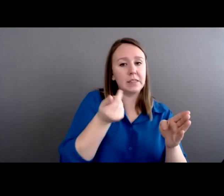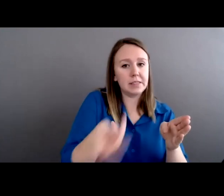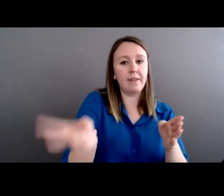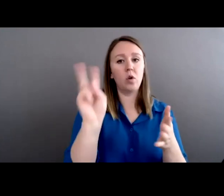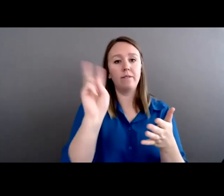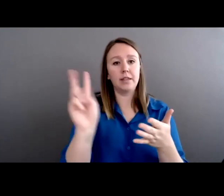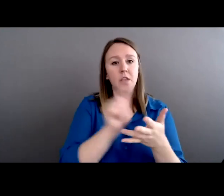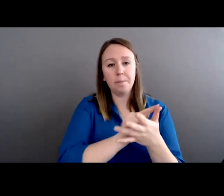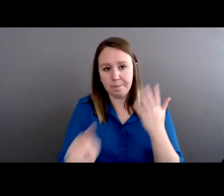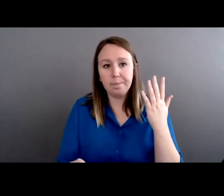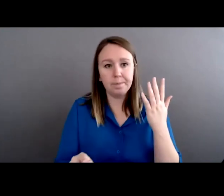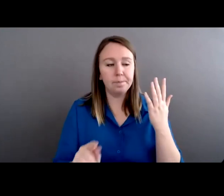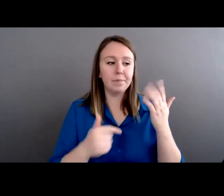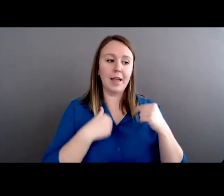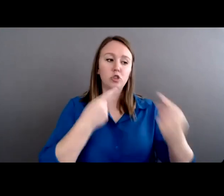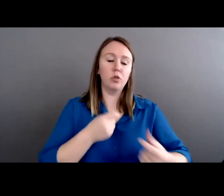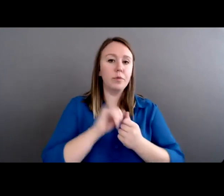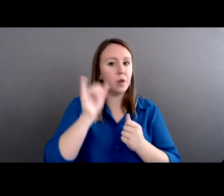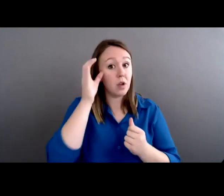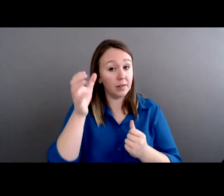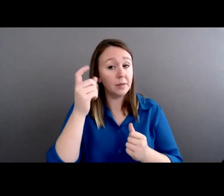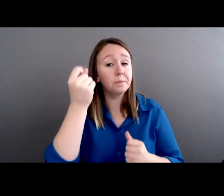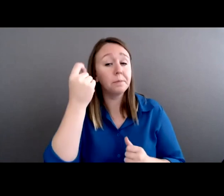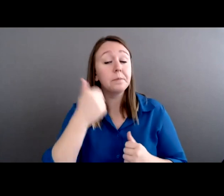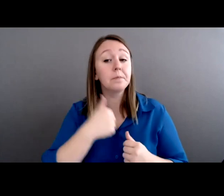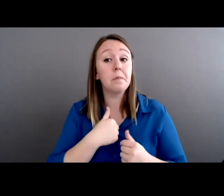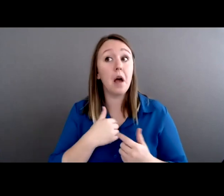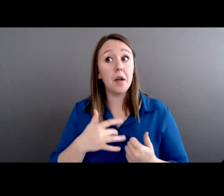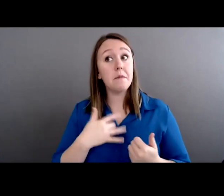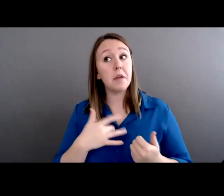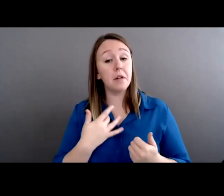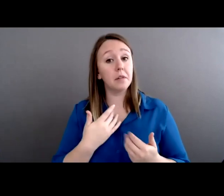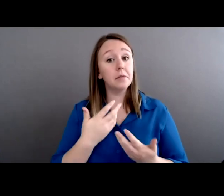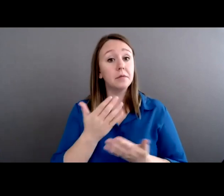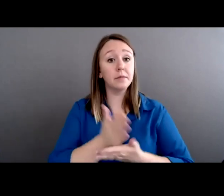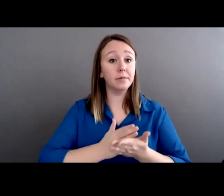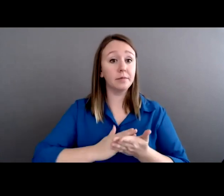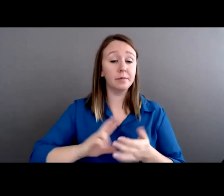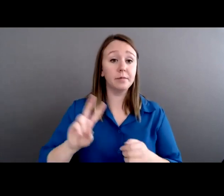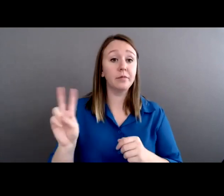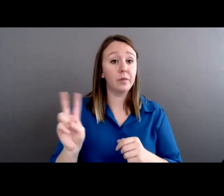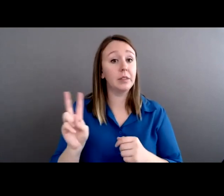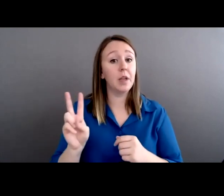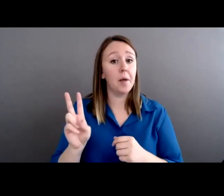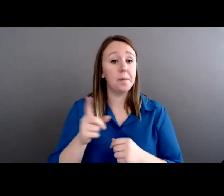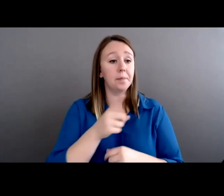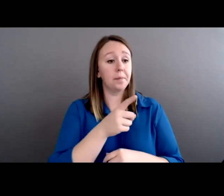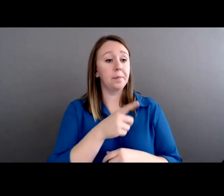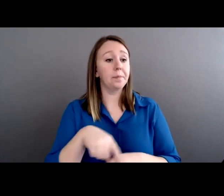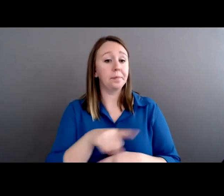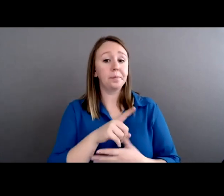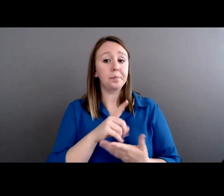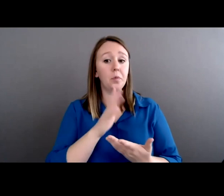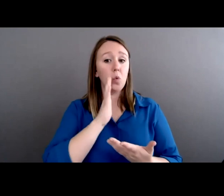but I do think that there are victims who would much rather have the opportunity